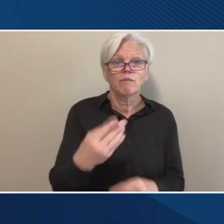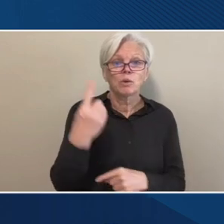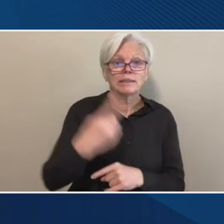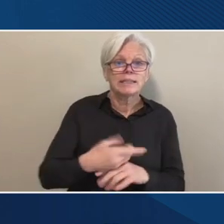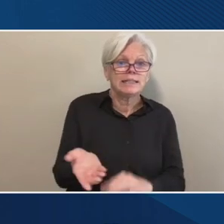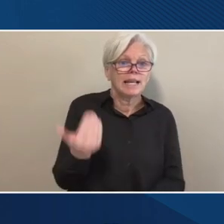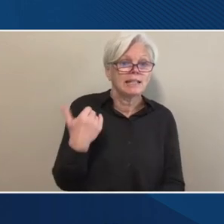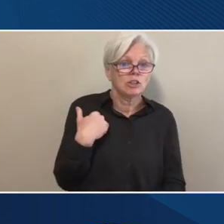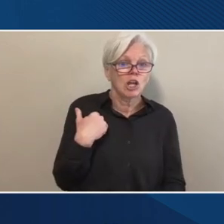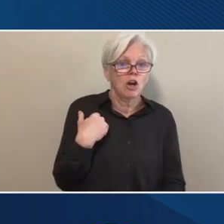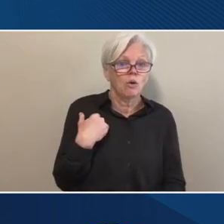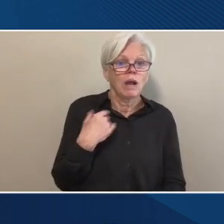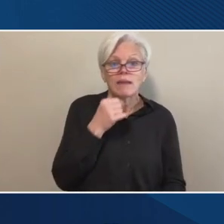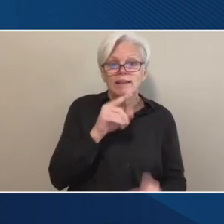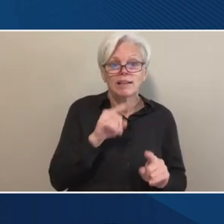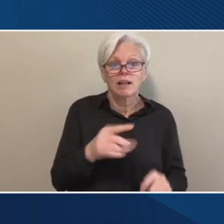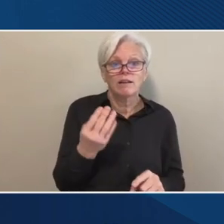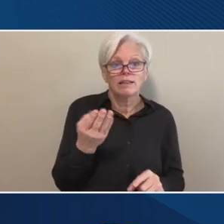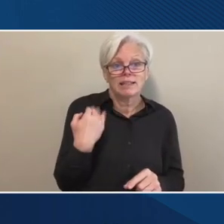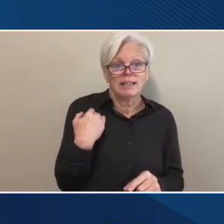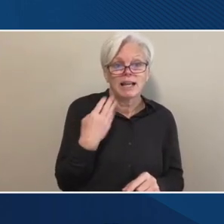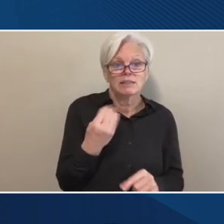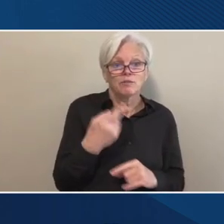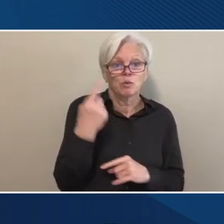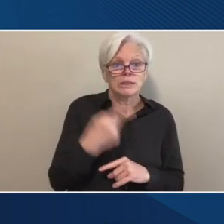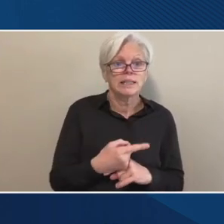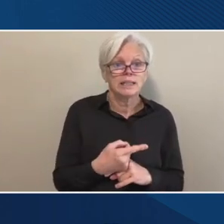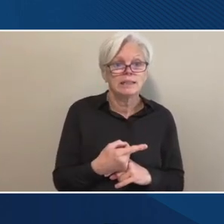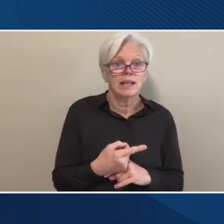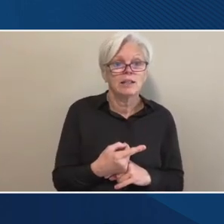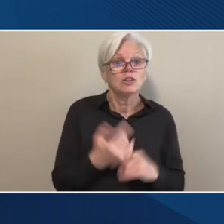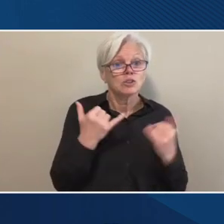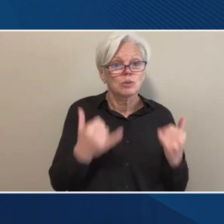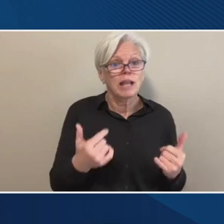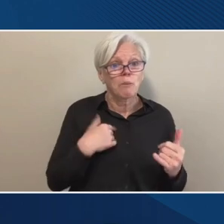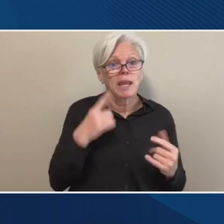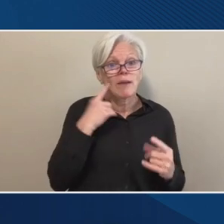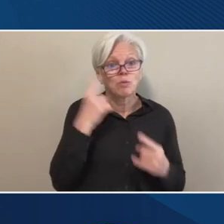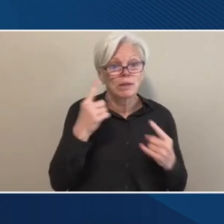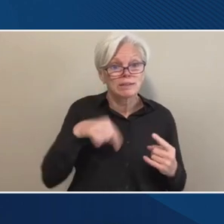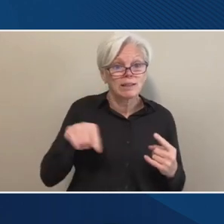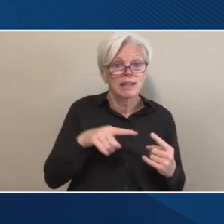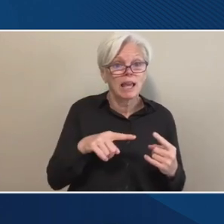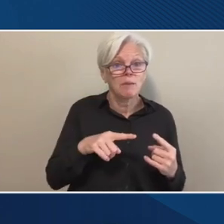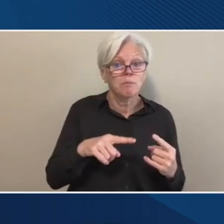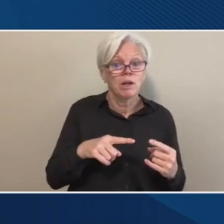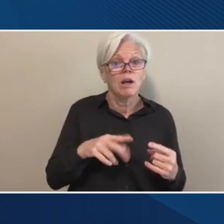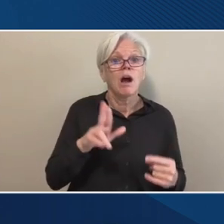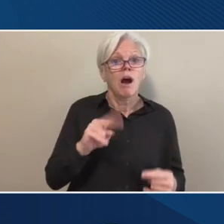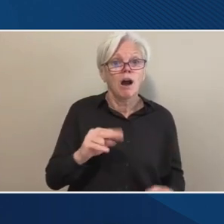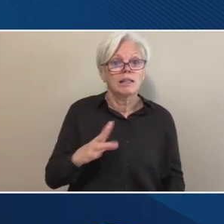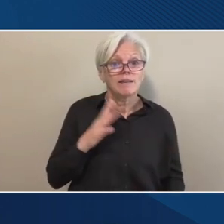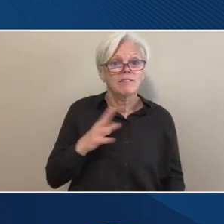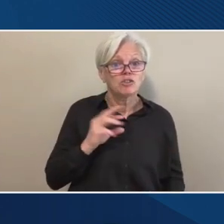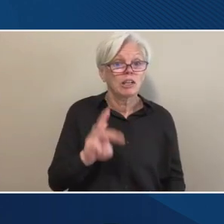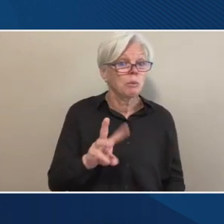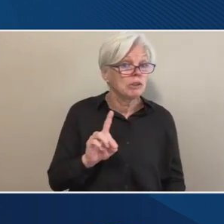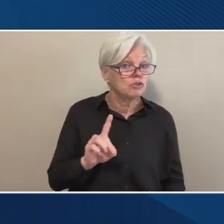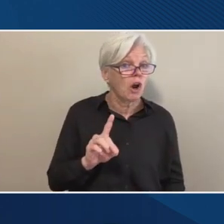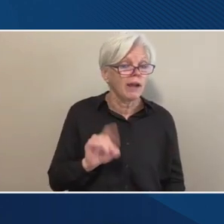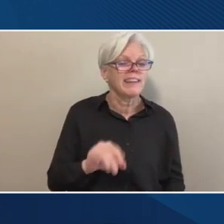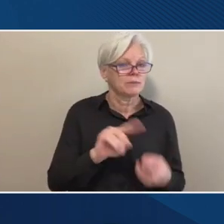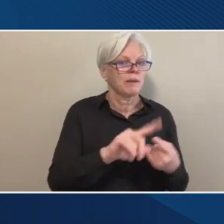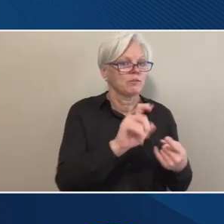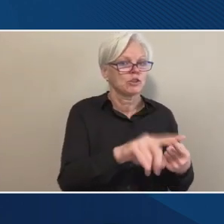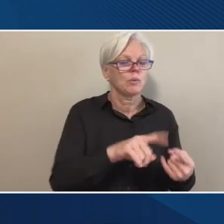haven't attended in the last 14 days, um, that we now have to consider them unofficially withdrawn? First question. Second question is,